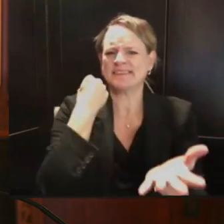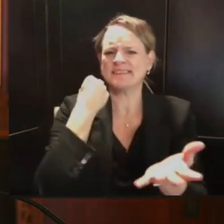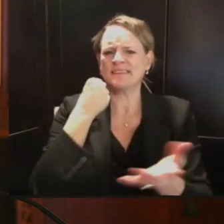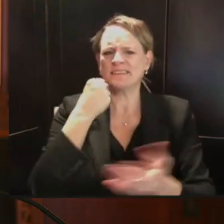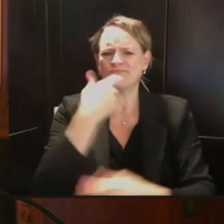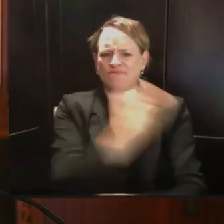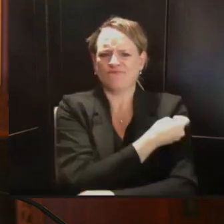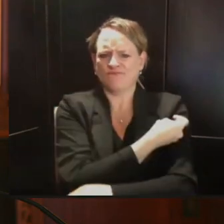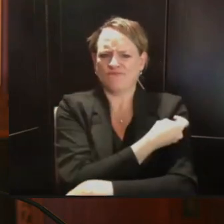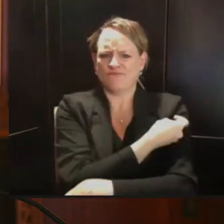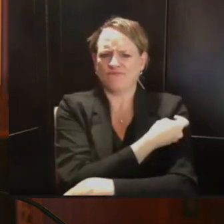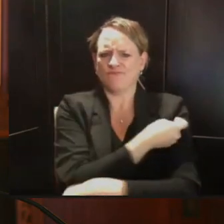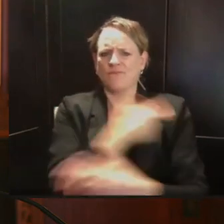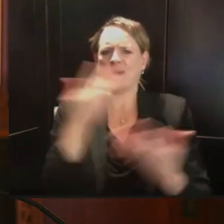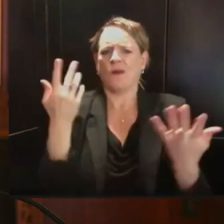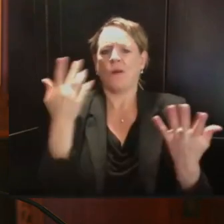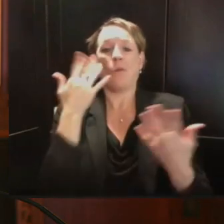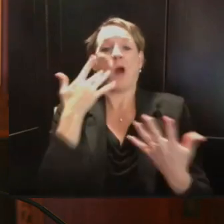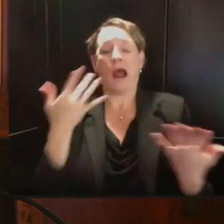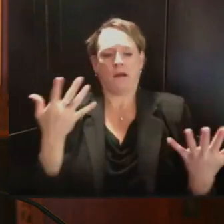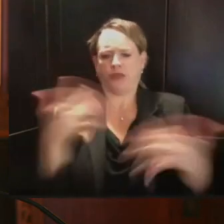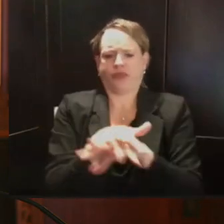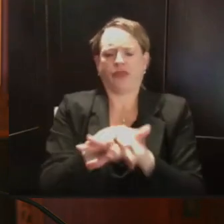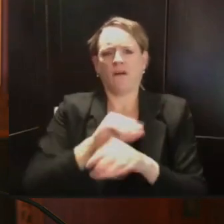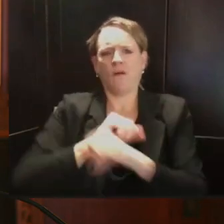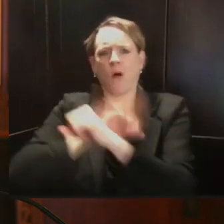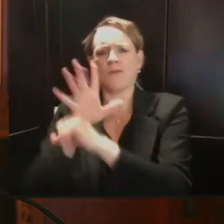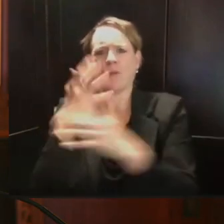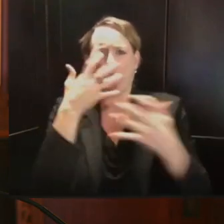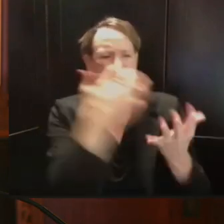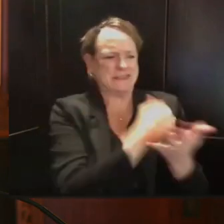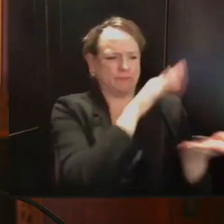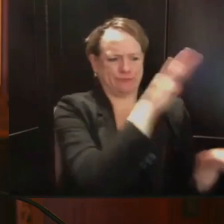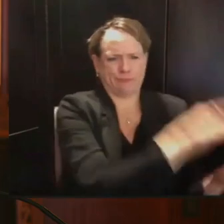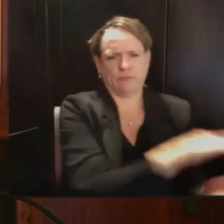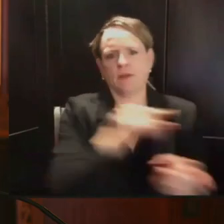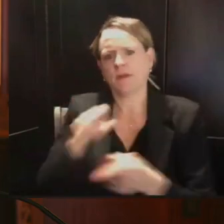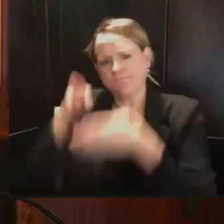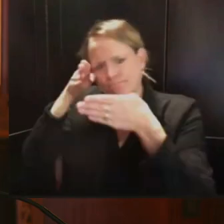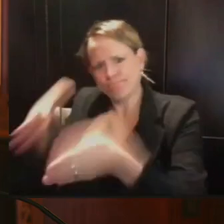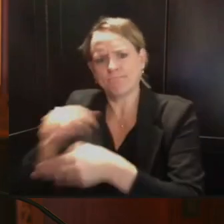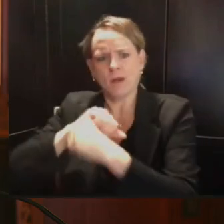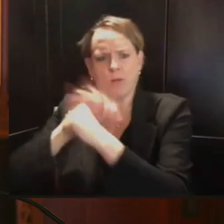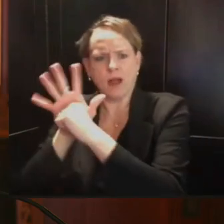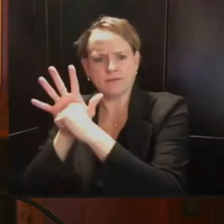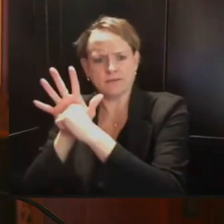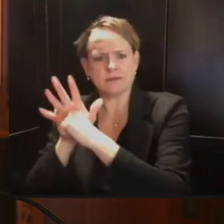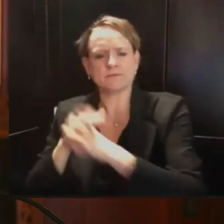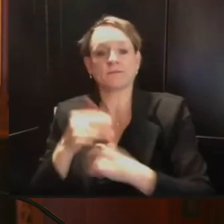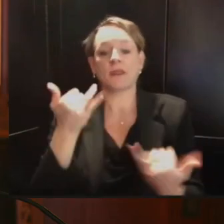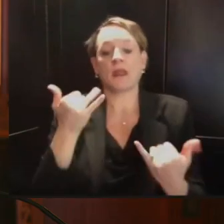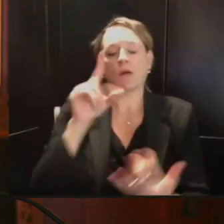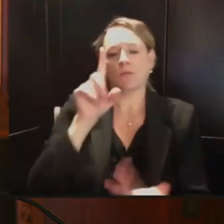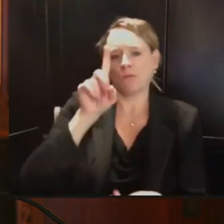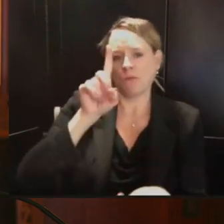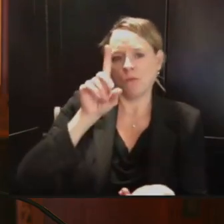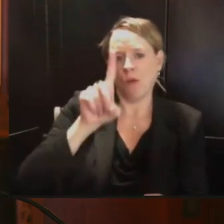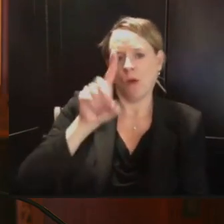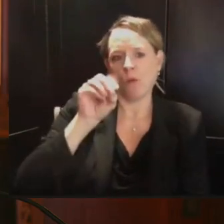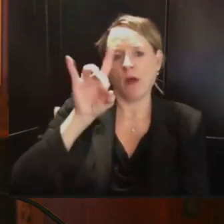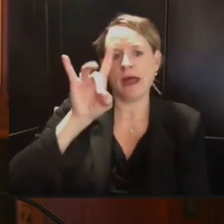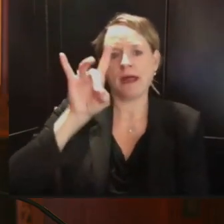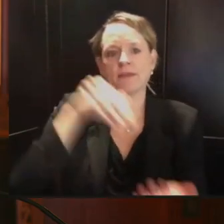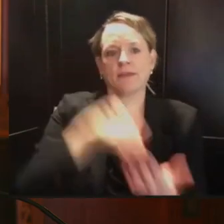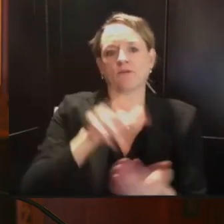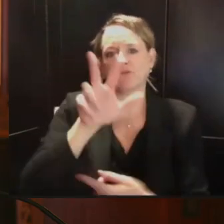in Wisconsin are stark. There are now 108,324 confirmed cases of